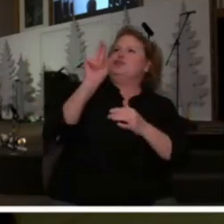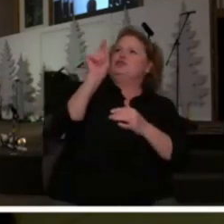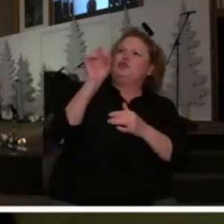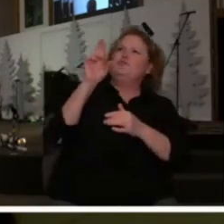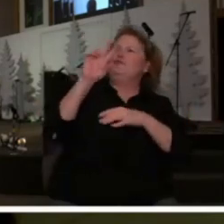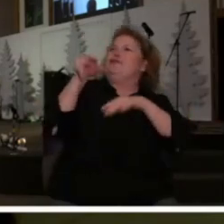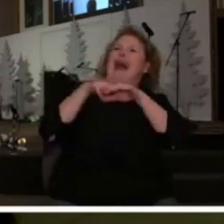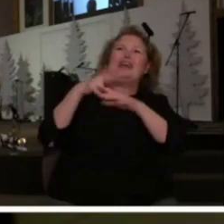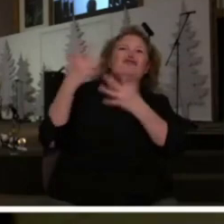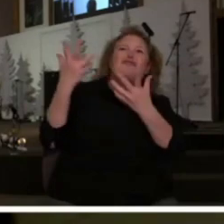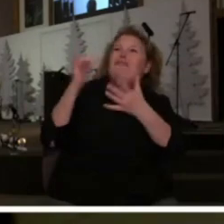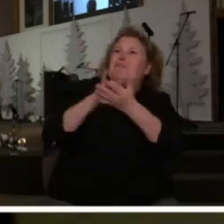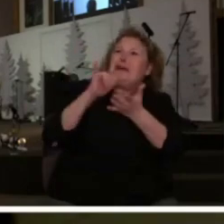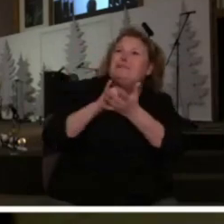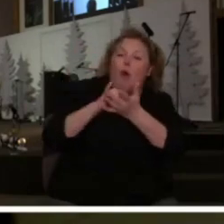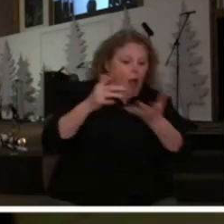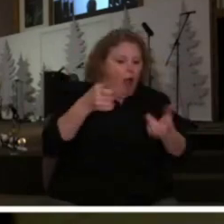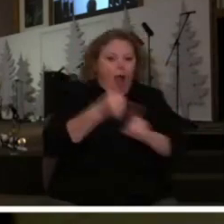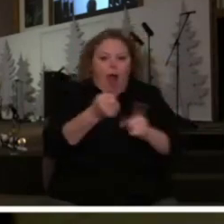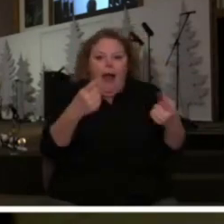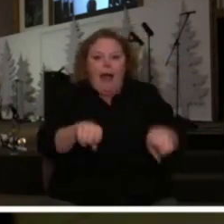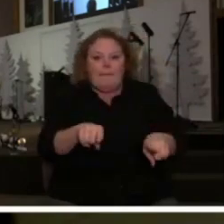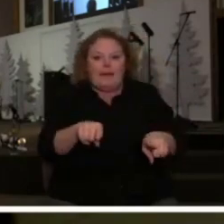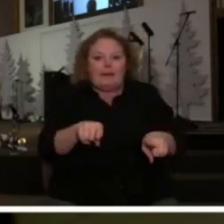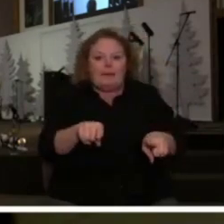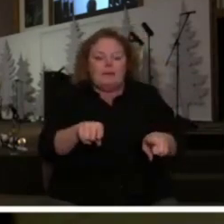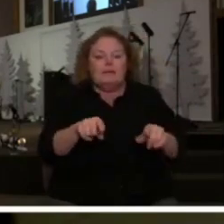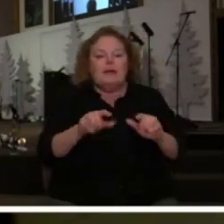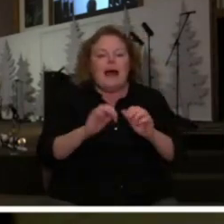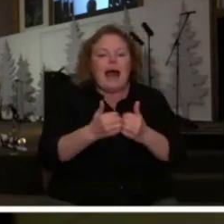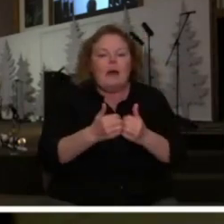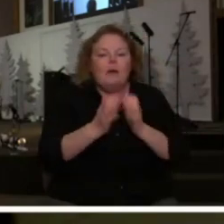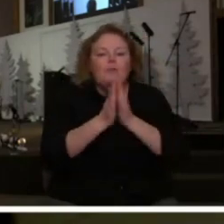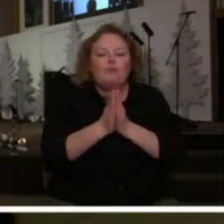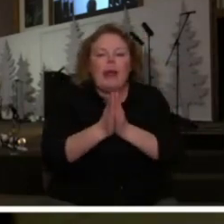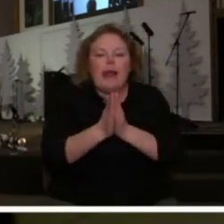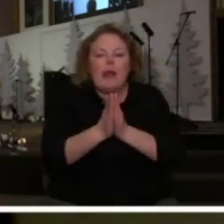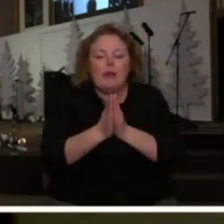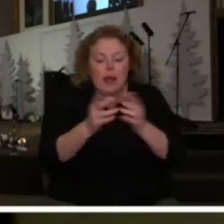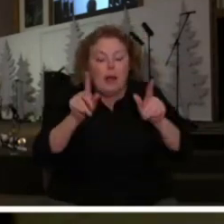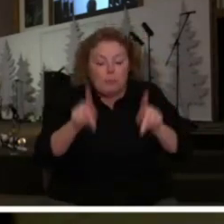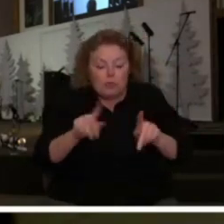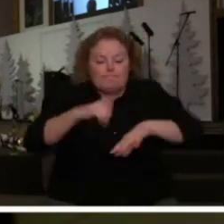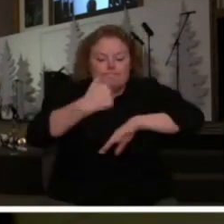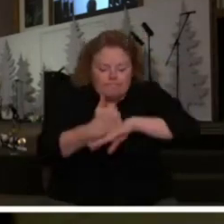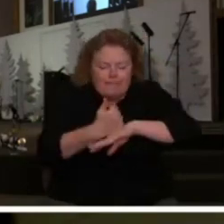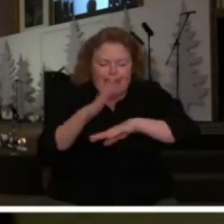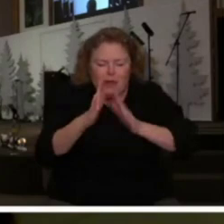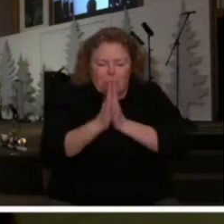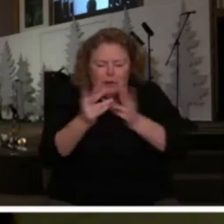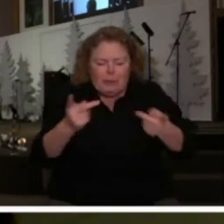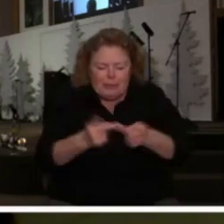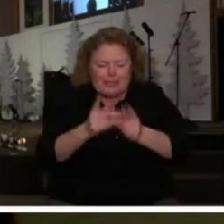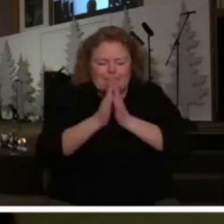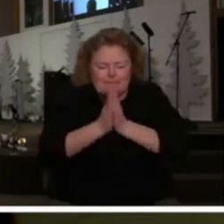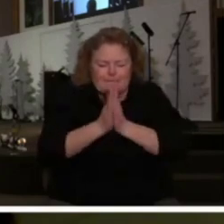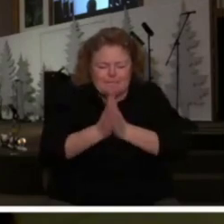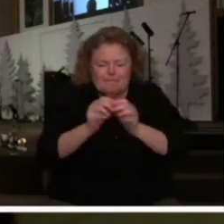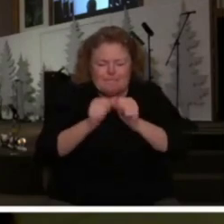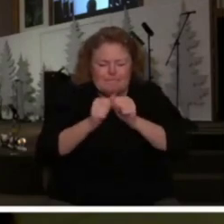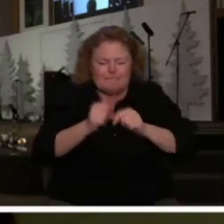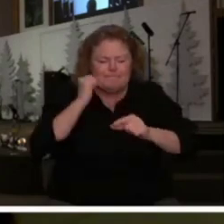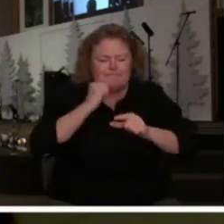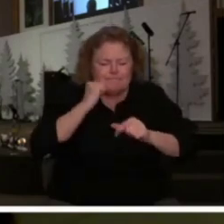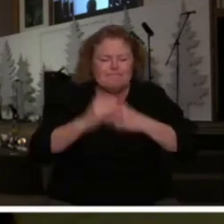portal of somebody's prayer because they built an altar and they prayed it. We see this all the